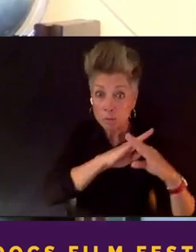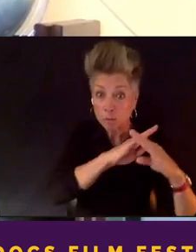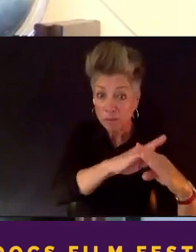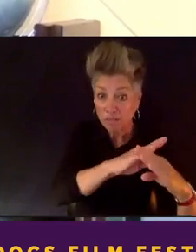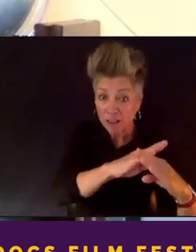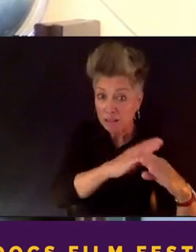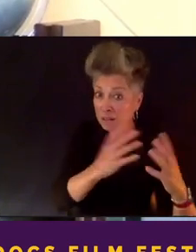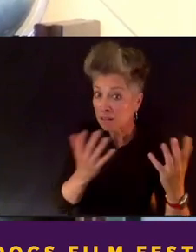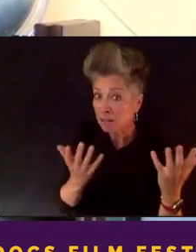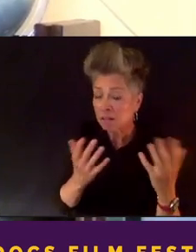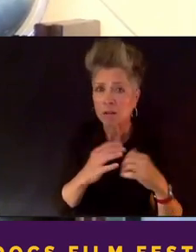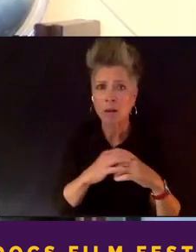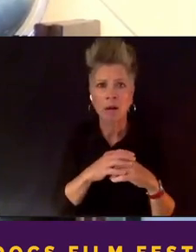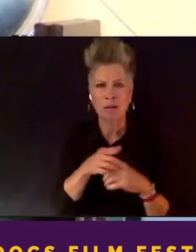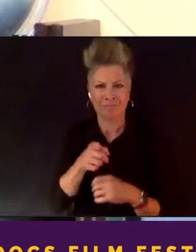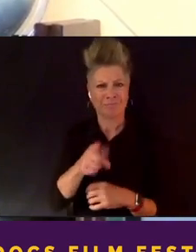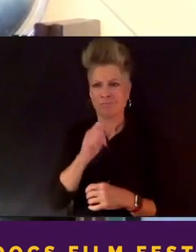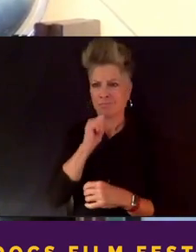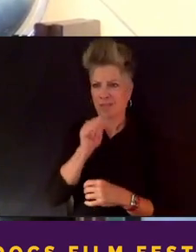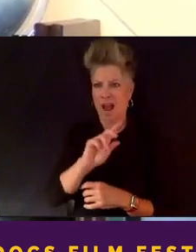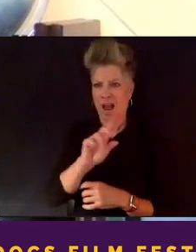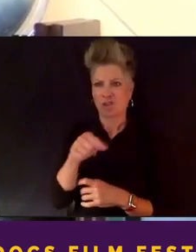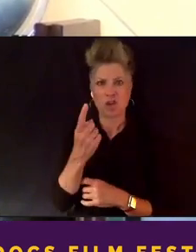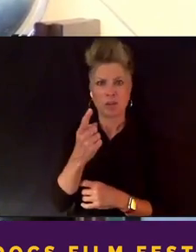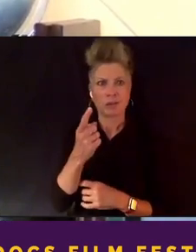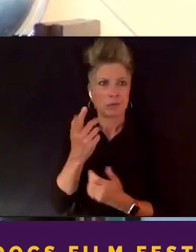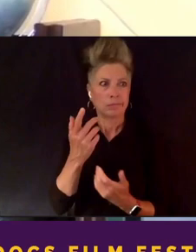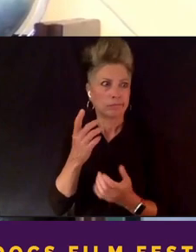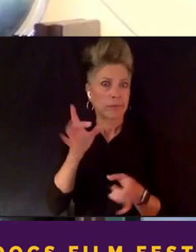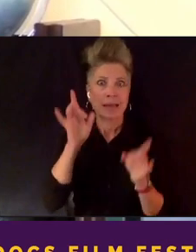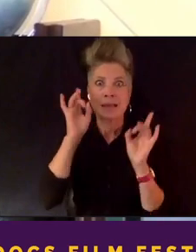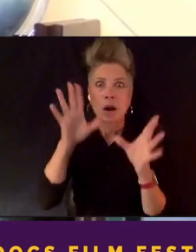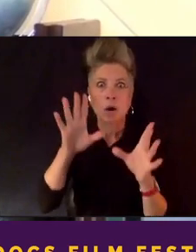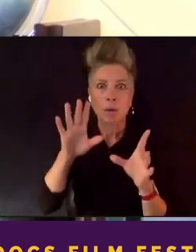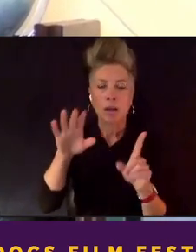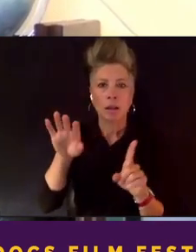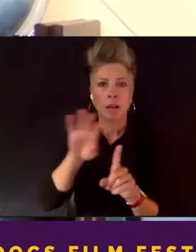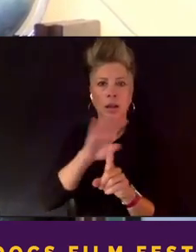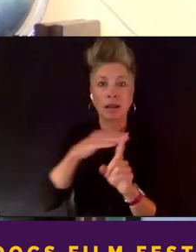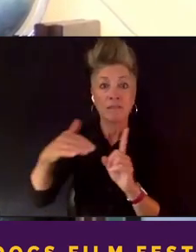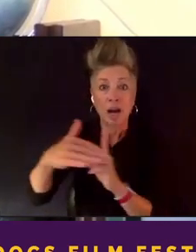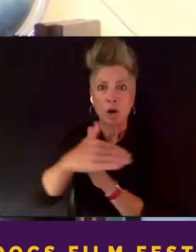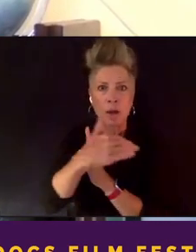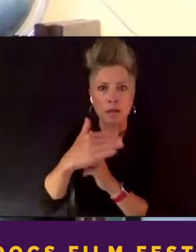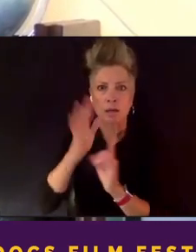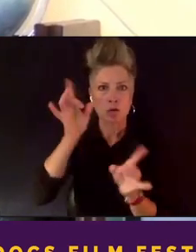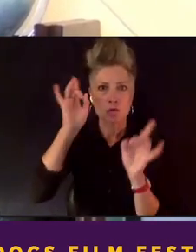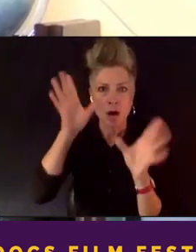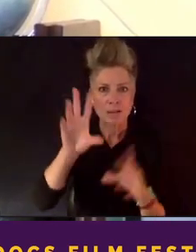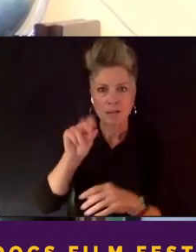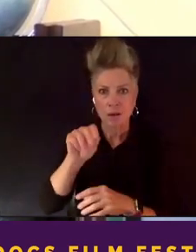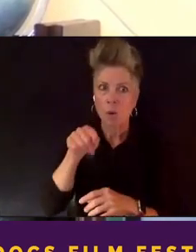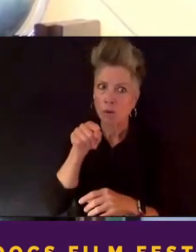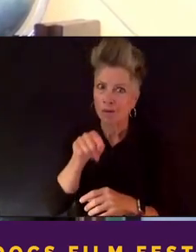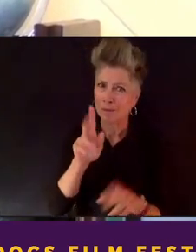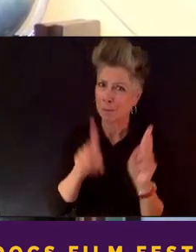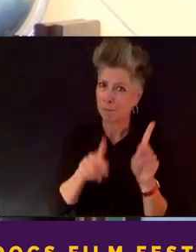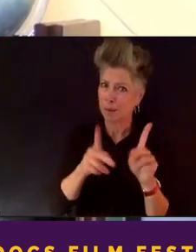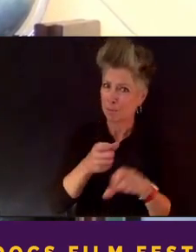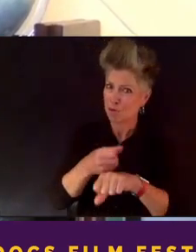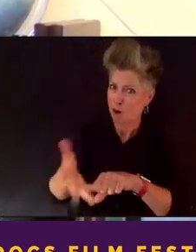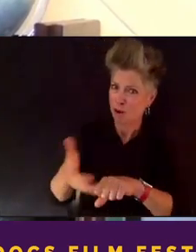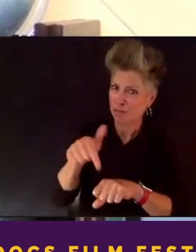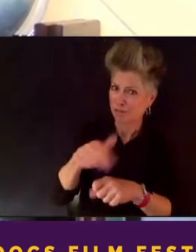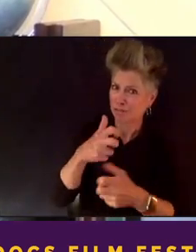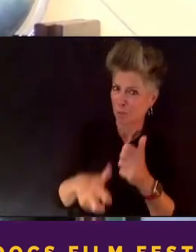You know, was this wasn't just sort of a terrible environmental crisis. This was something that was manmade. And so for us,